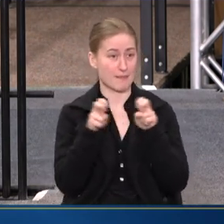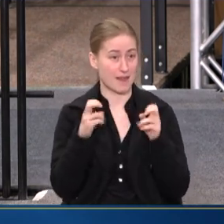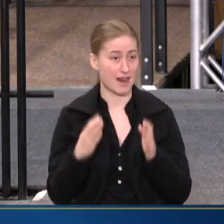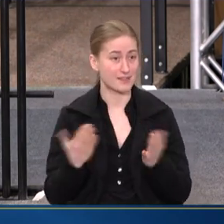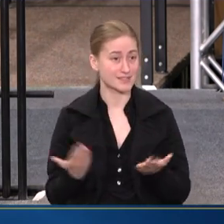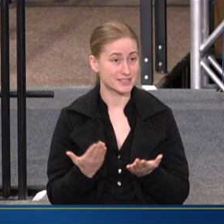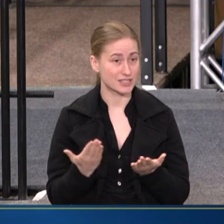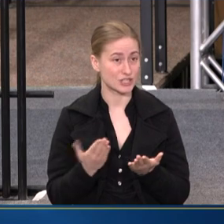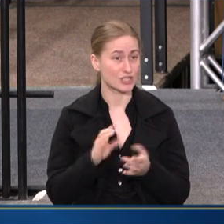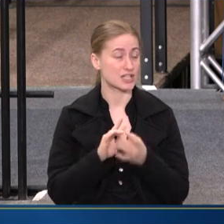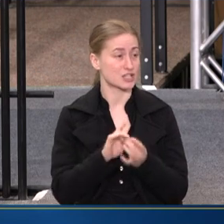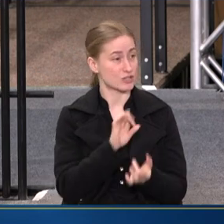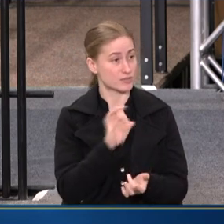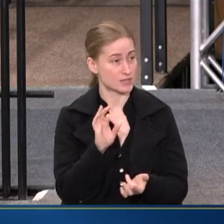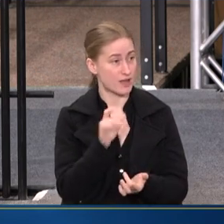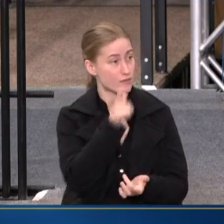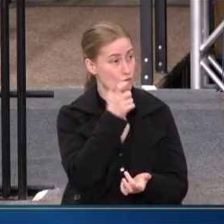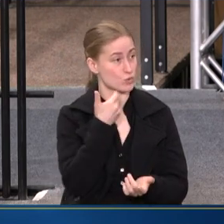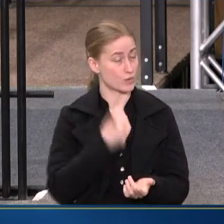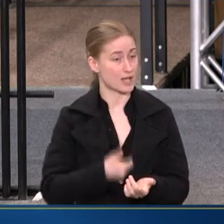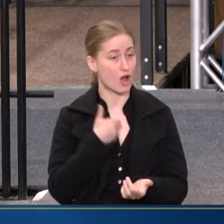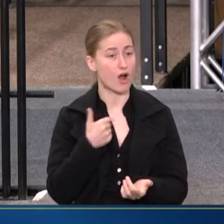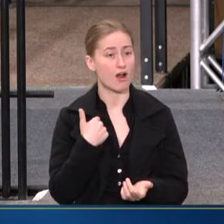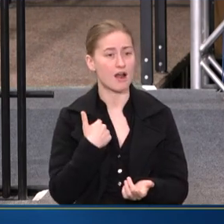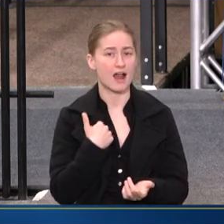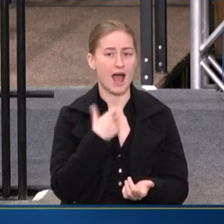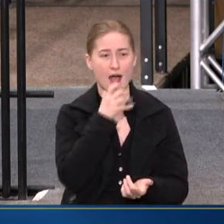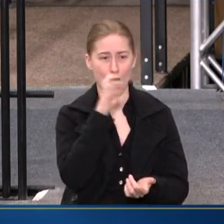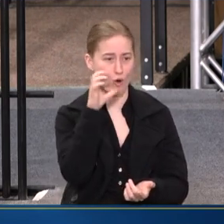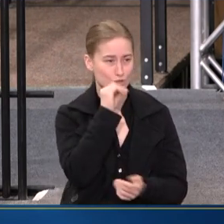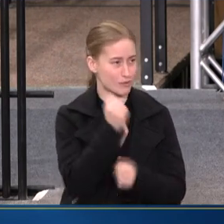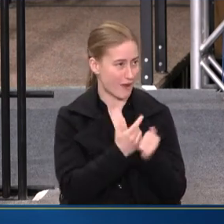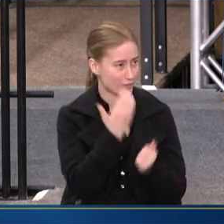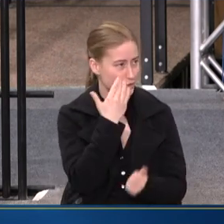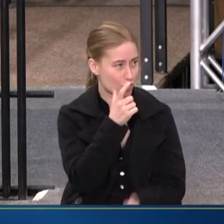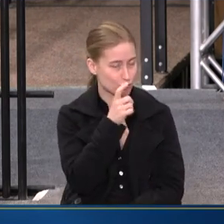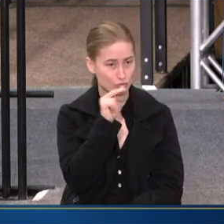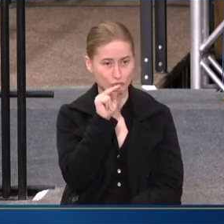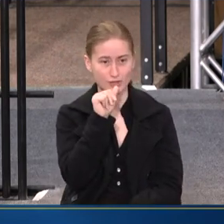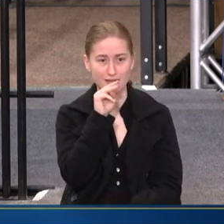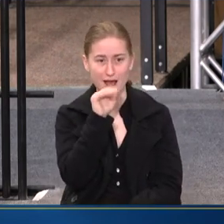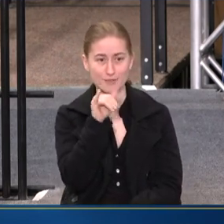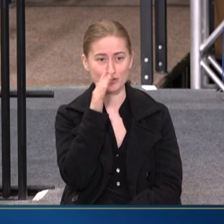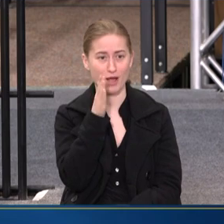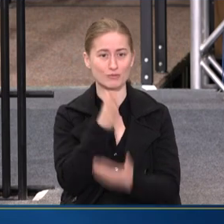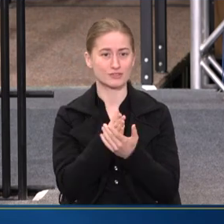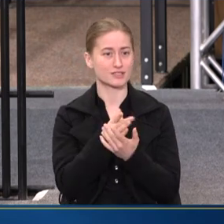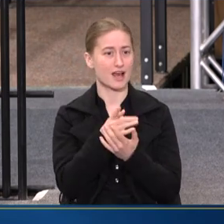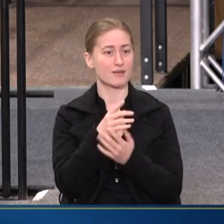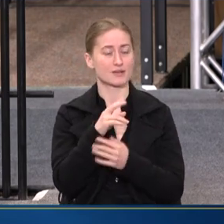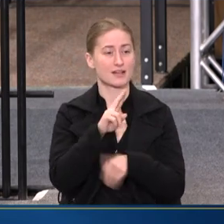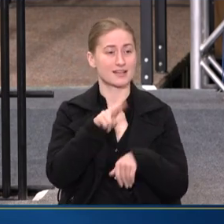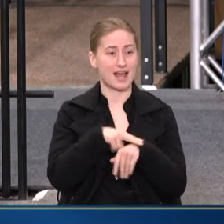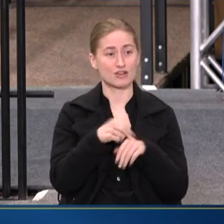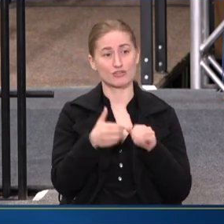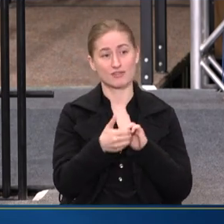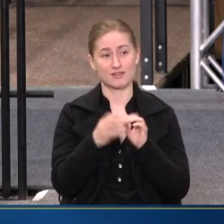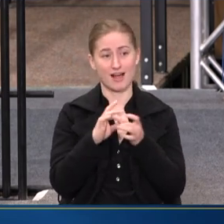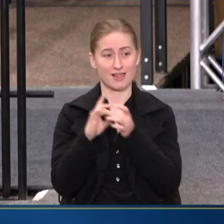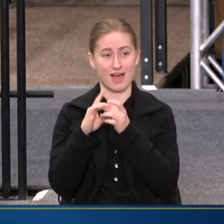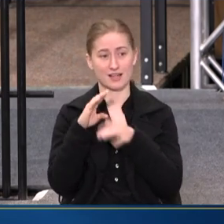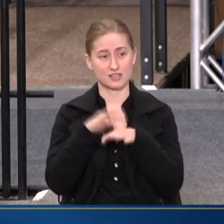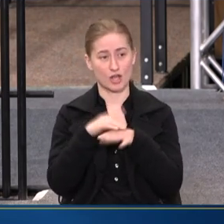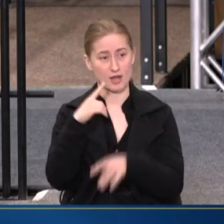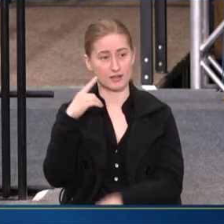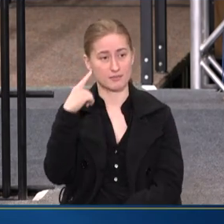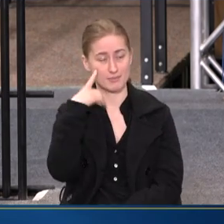HERE IN TERMS OF WHO WE ARE. WILL NOT ASSUME THAT EVERYONE KNOWS WHO NAMI IS, SO I'LL STOP FOR A SECOND. NATIONAL ALLIANCE ON MENTAL ILLNESS WAS